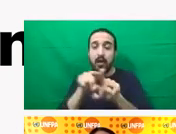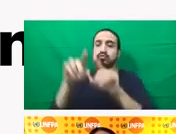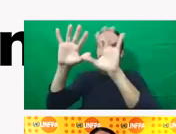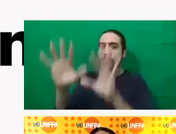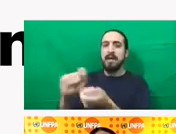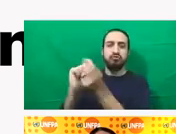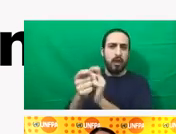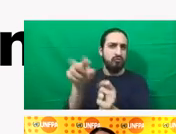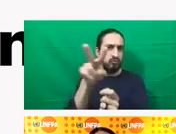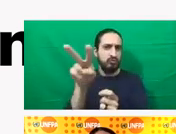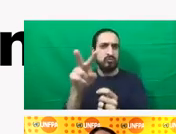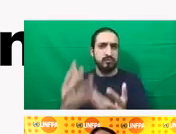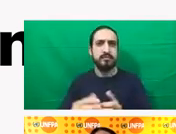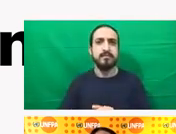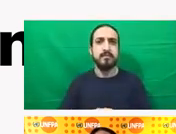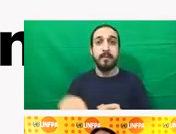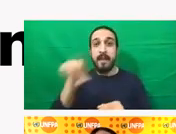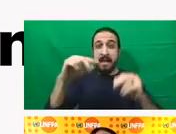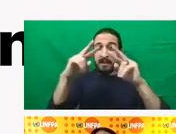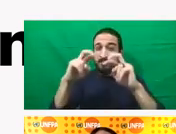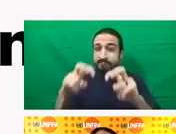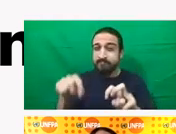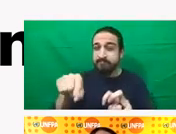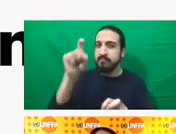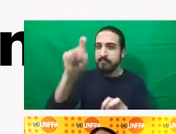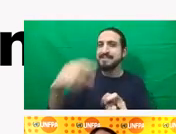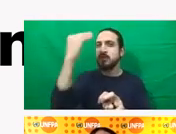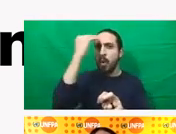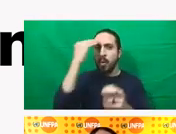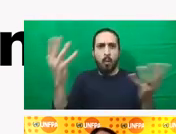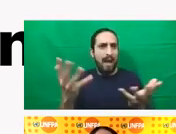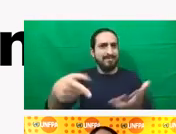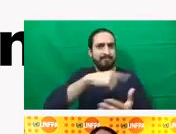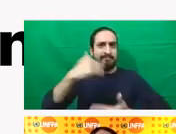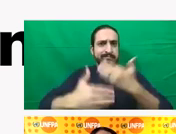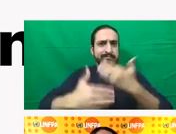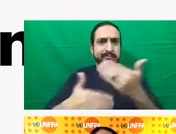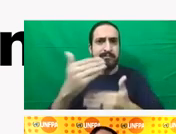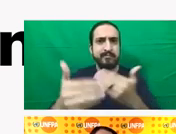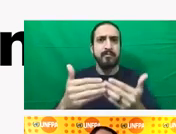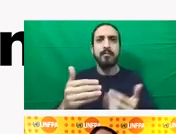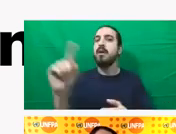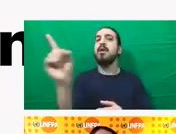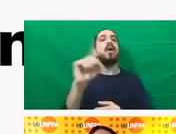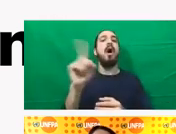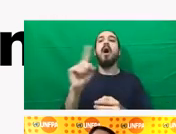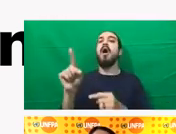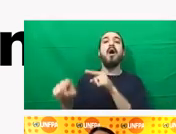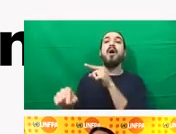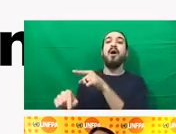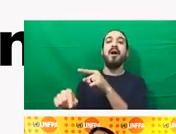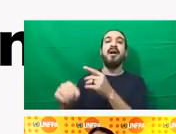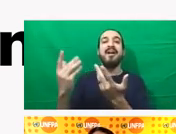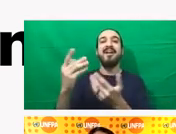essential to move away from generalizations and to ensure that particular needs and concerns of specific groups including